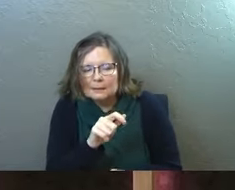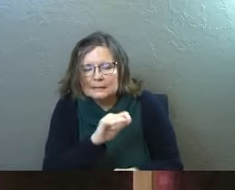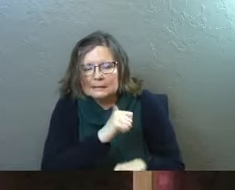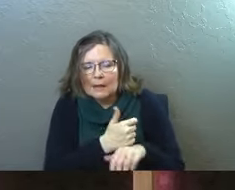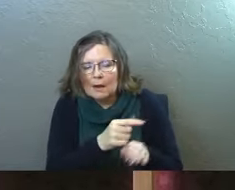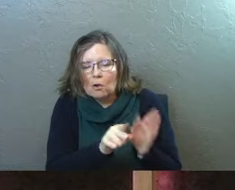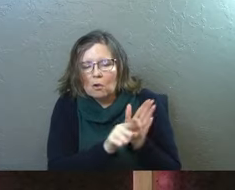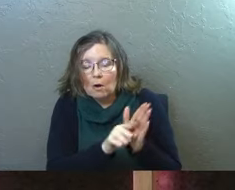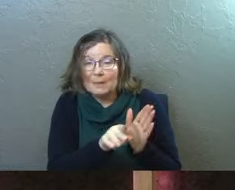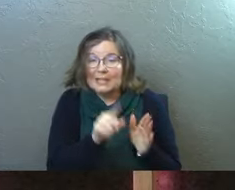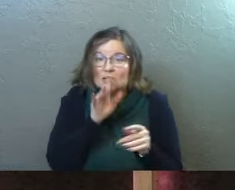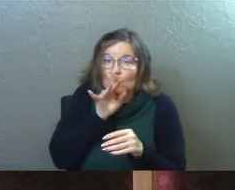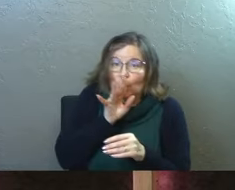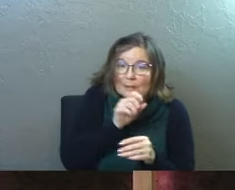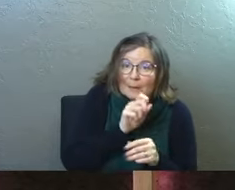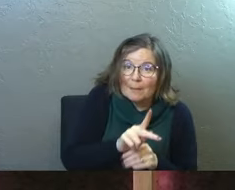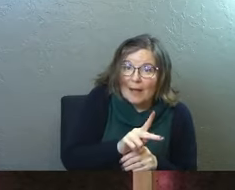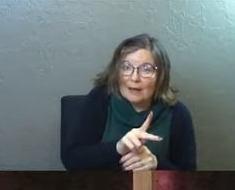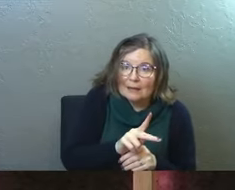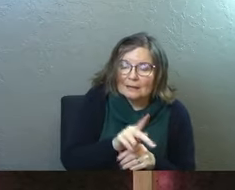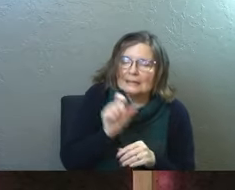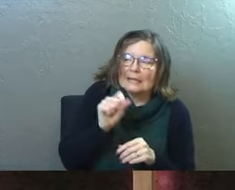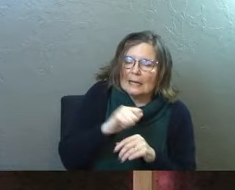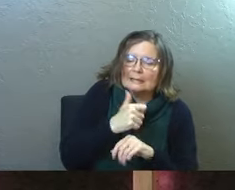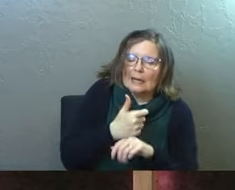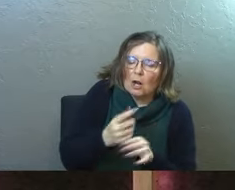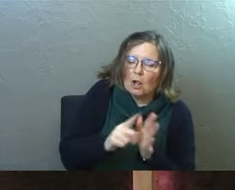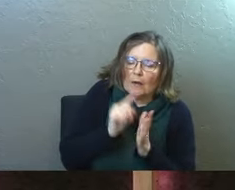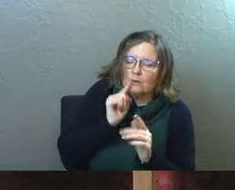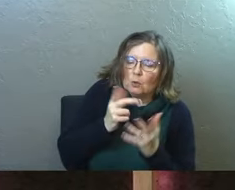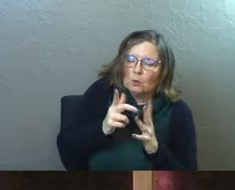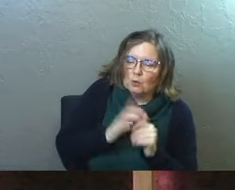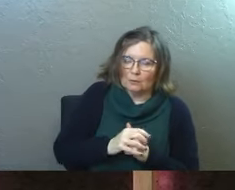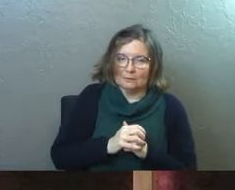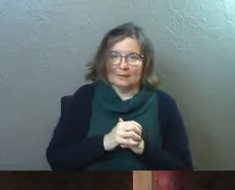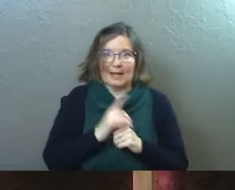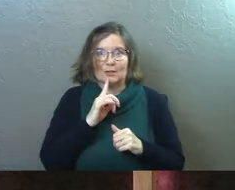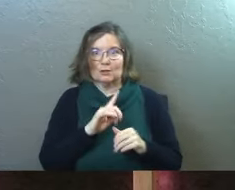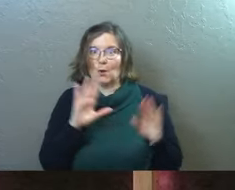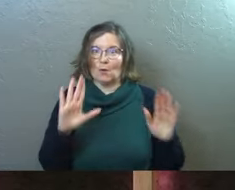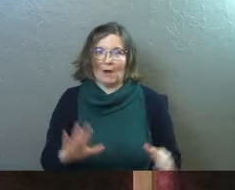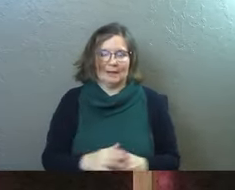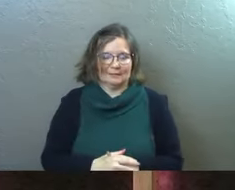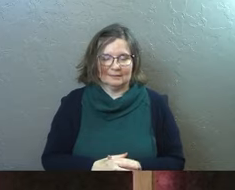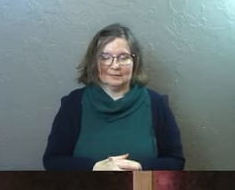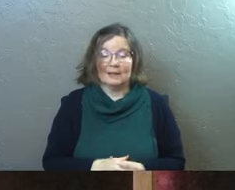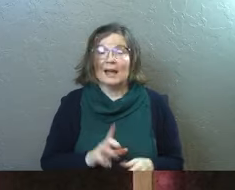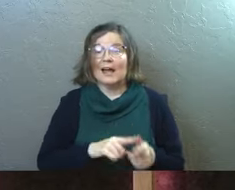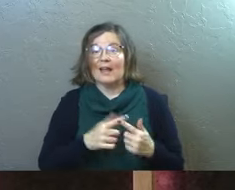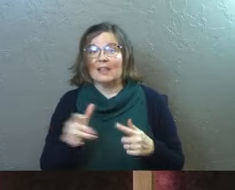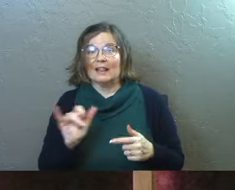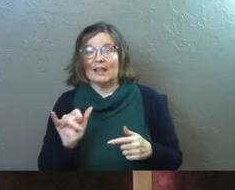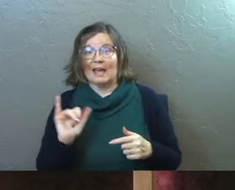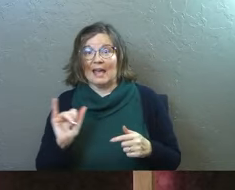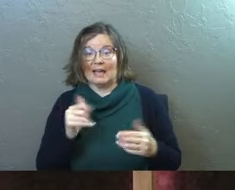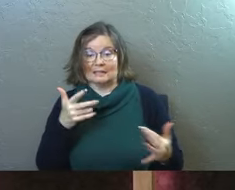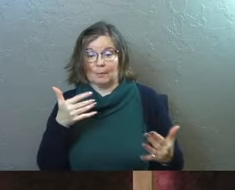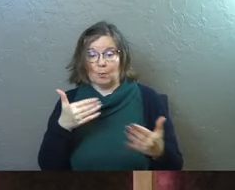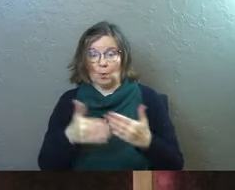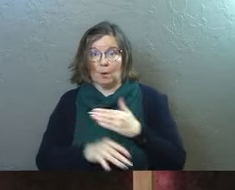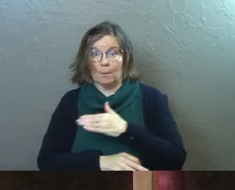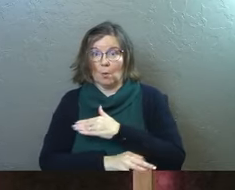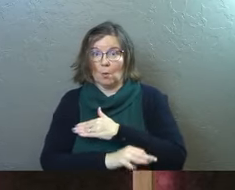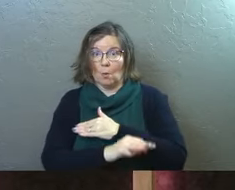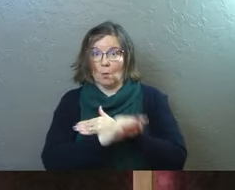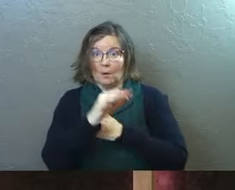set an alarm. And she'll whisper back. Yeah, I set an alarm for you. And it's so great, you know? And then like, as it approaches